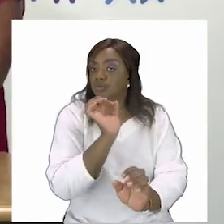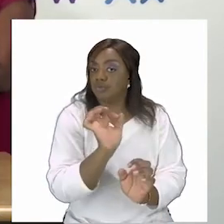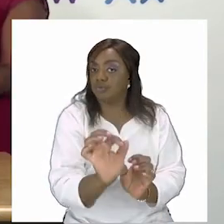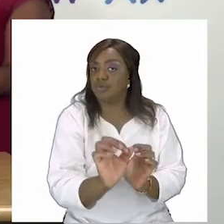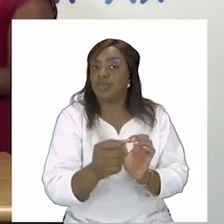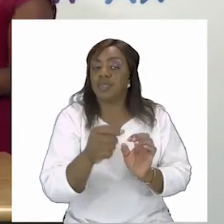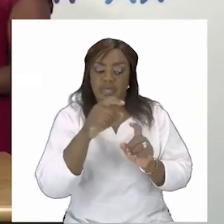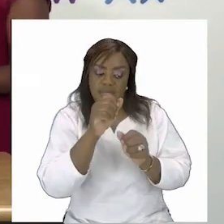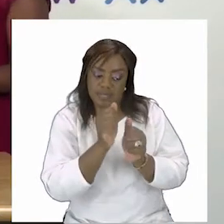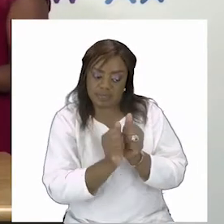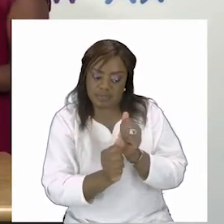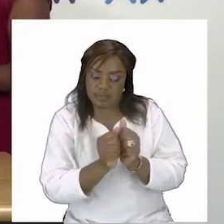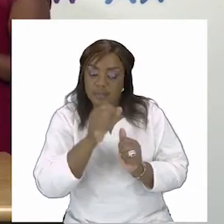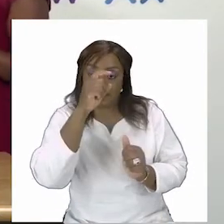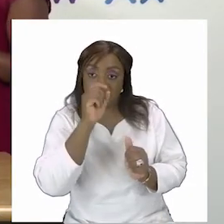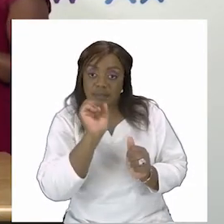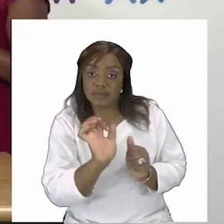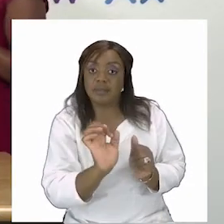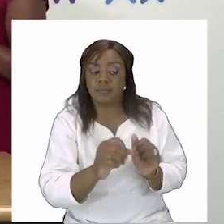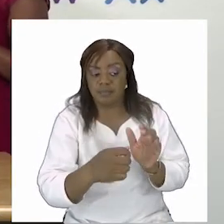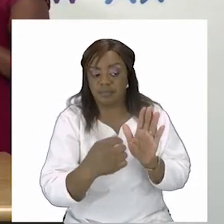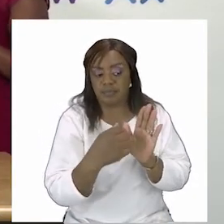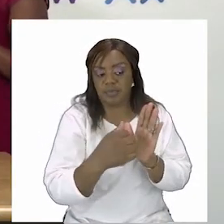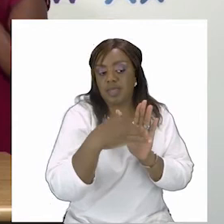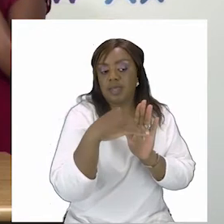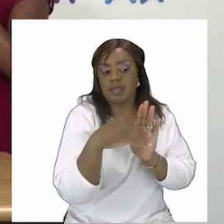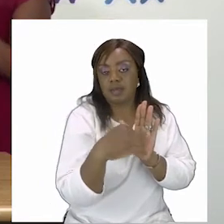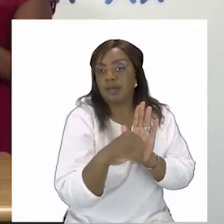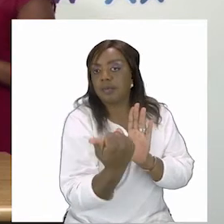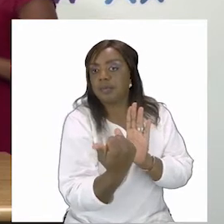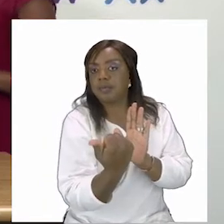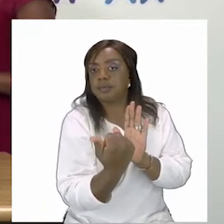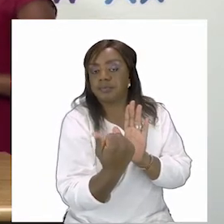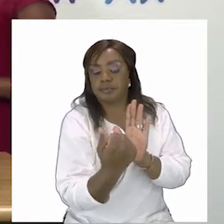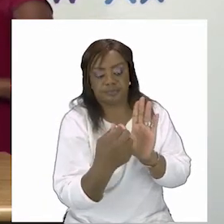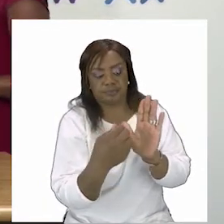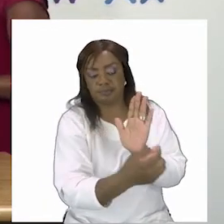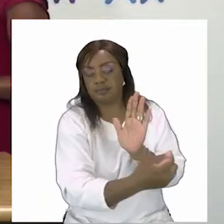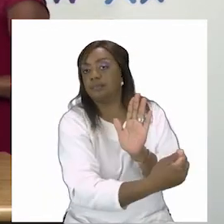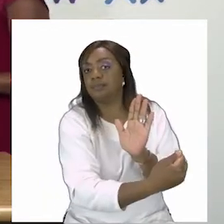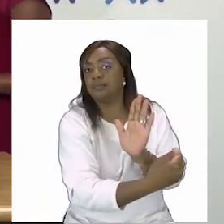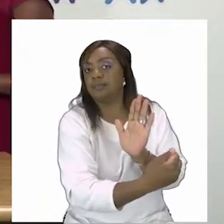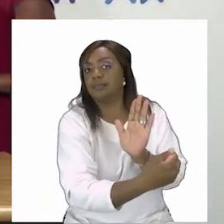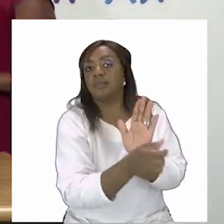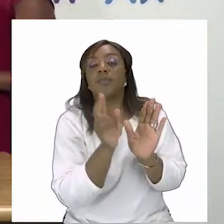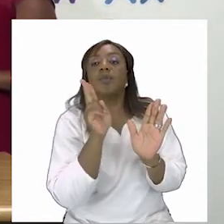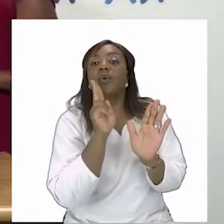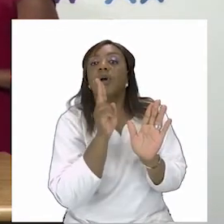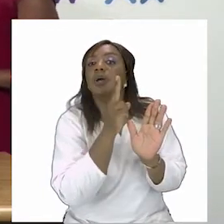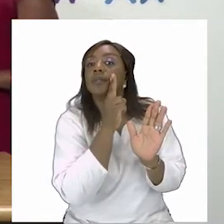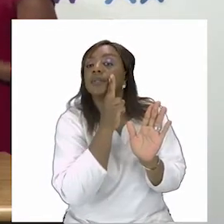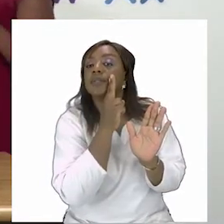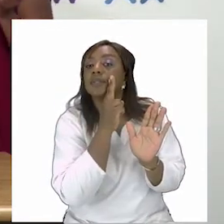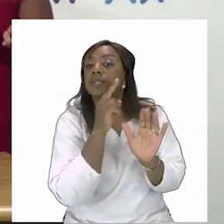the other side we have the extended family members now your uncle